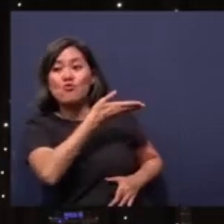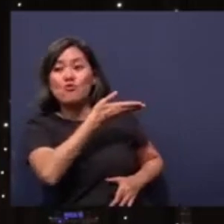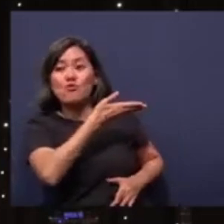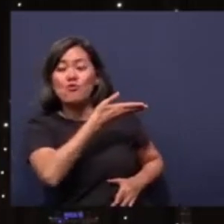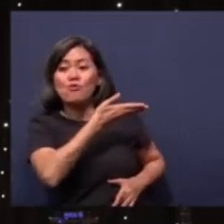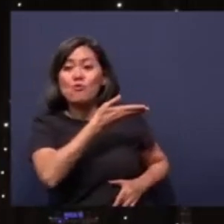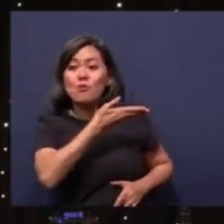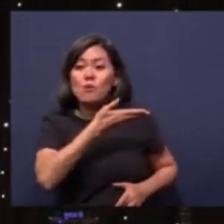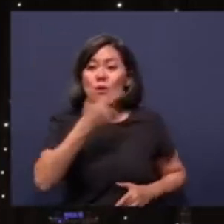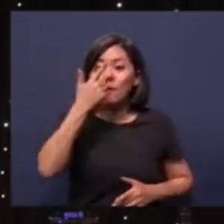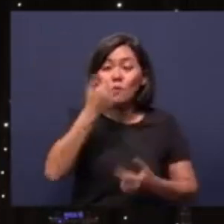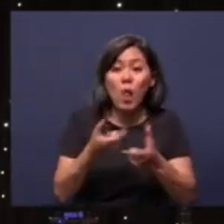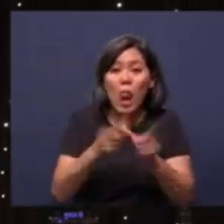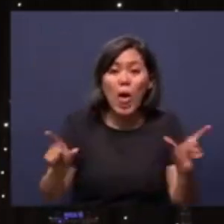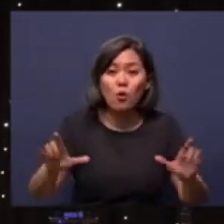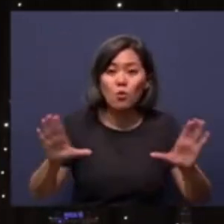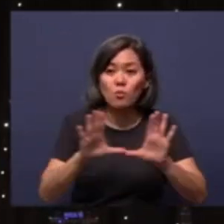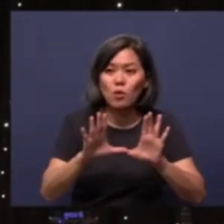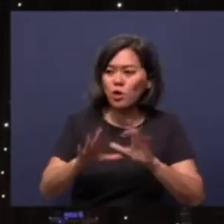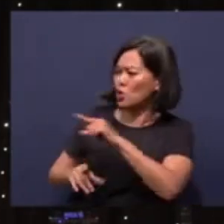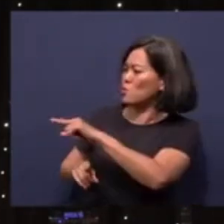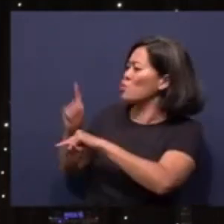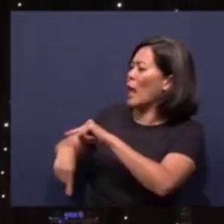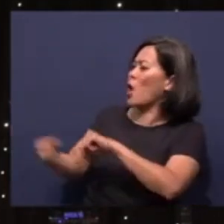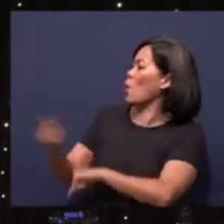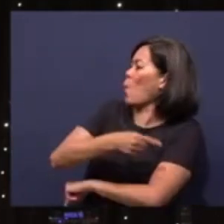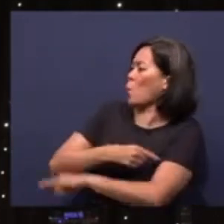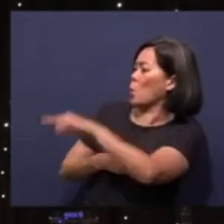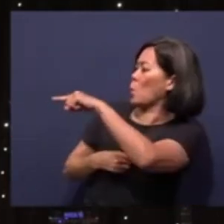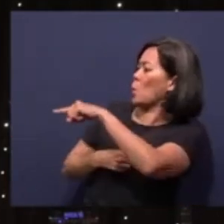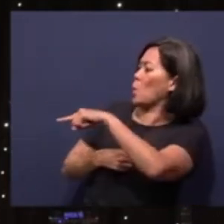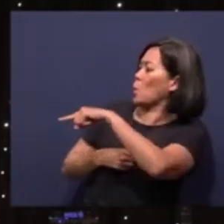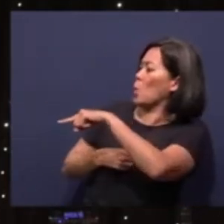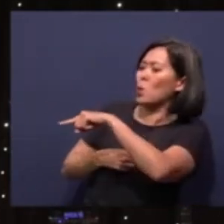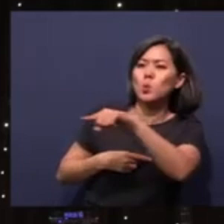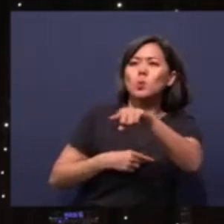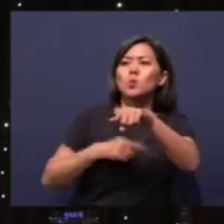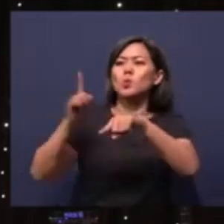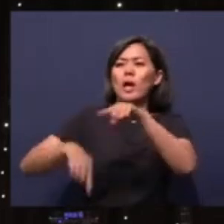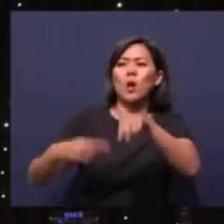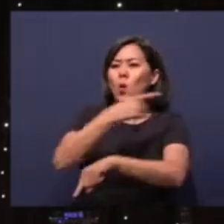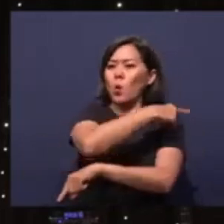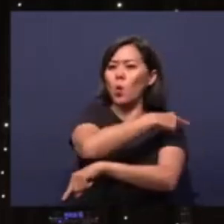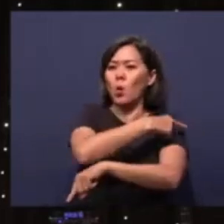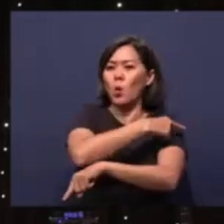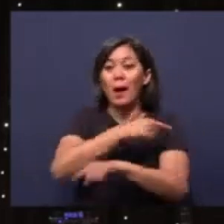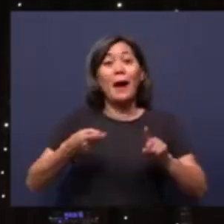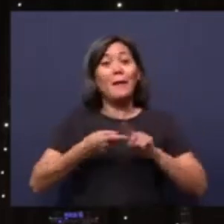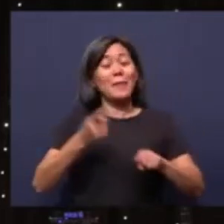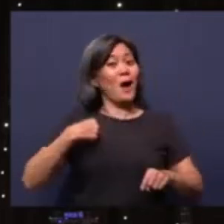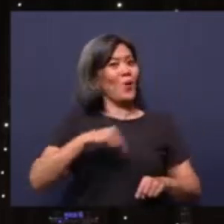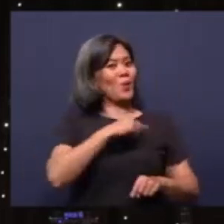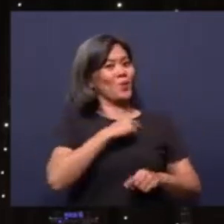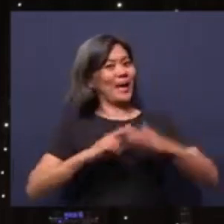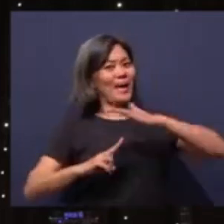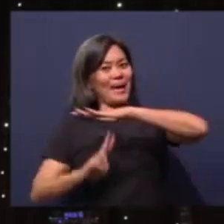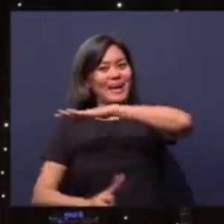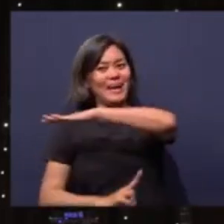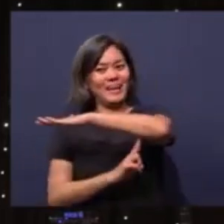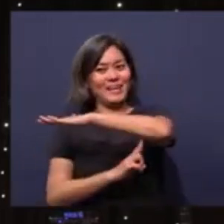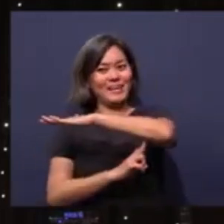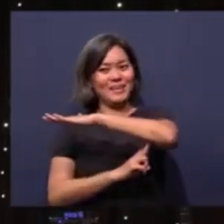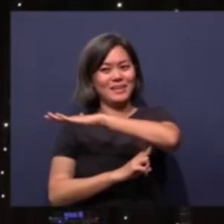Because of the language barrier, you cannot go. You are not allowed to go also. But we are a bridge. Yes.